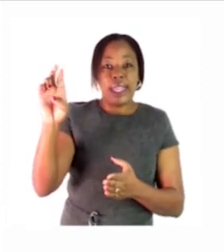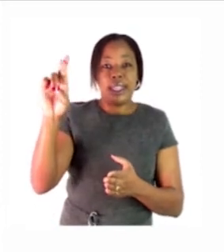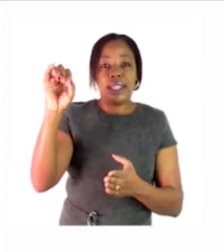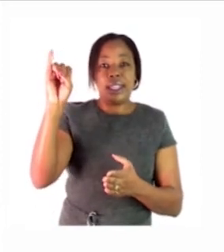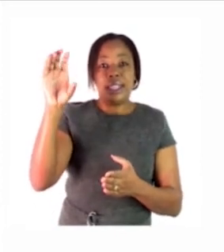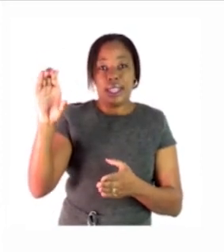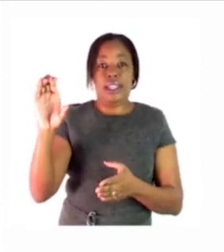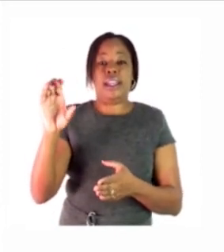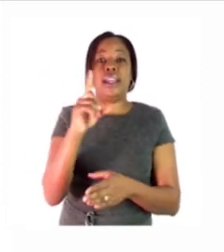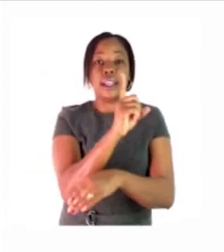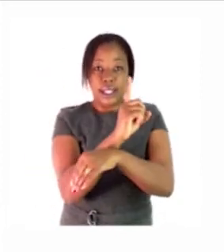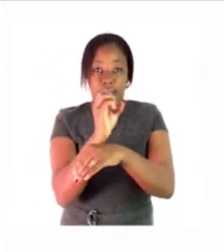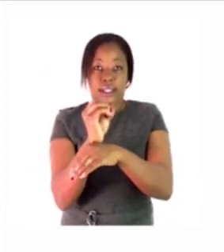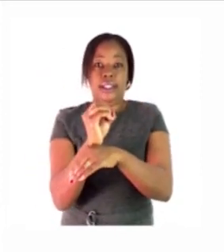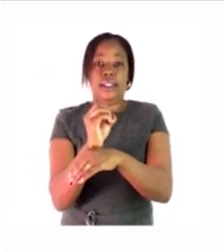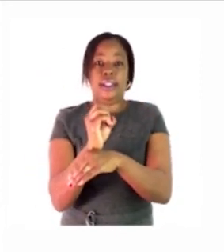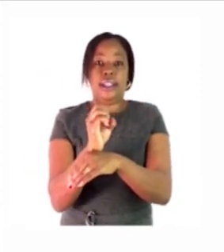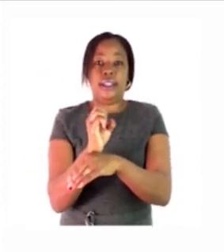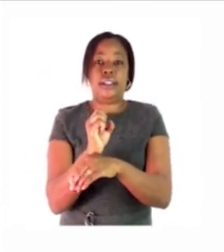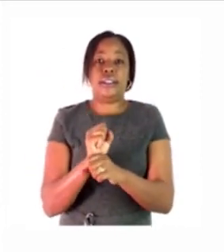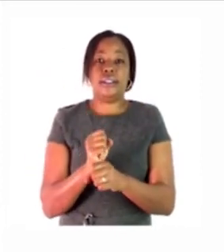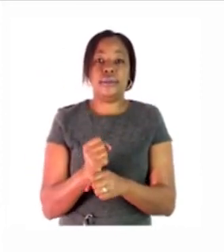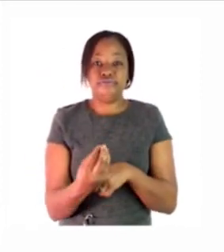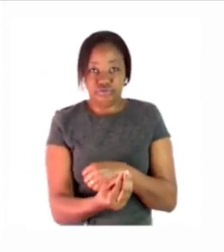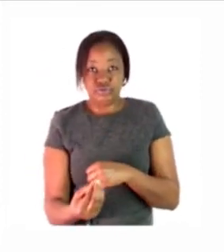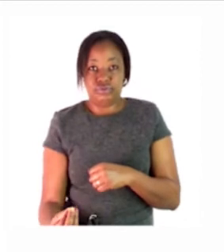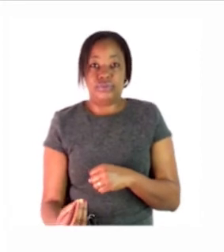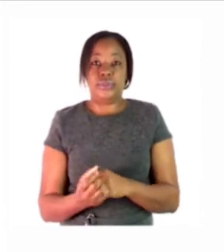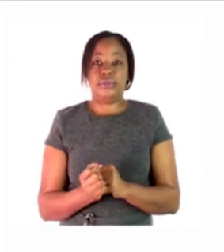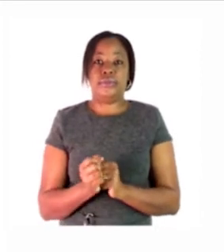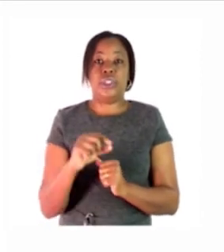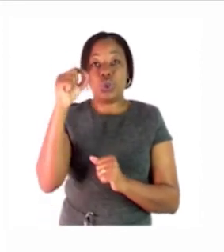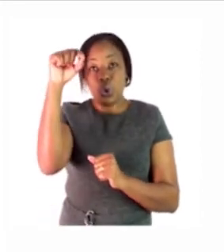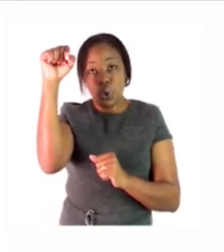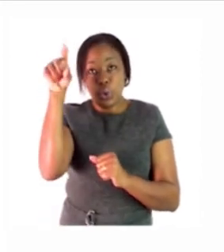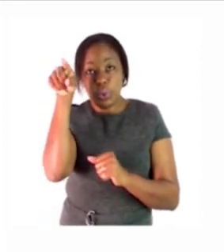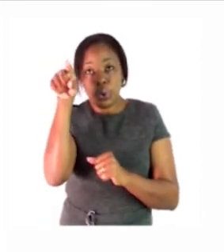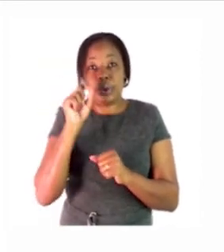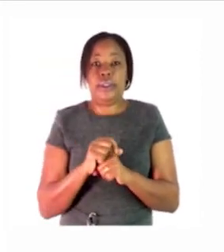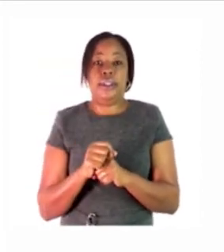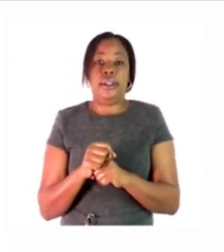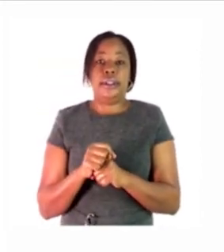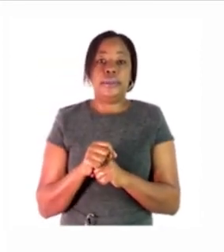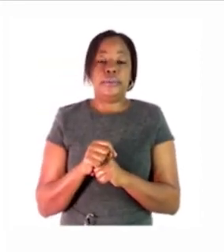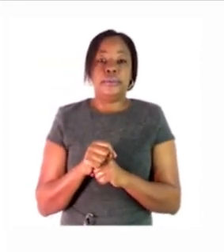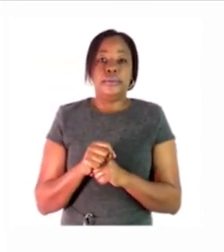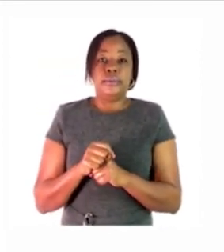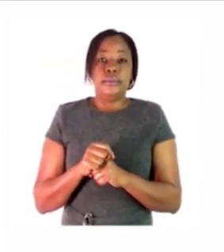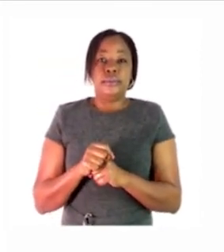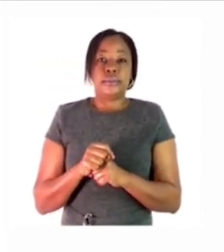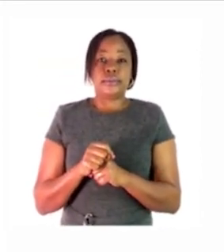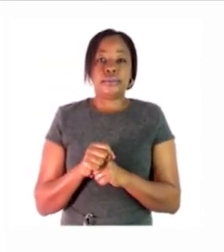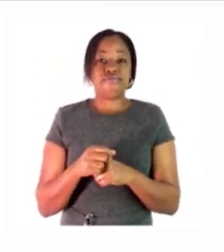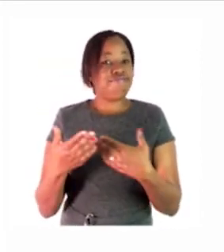therefore eric is the tenth child are we together are you getting it yes it's not very